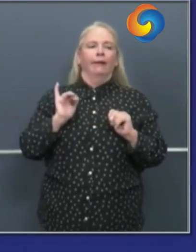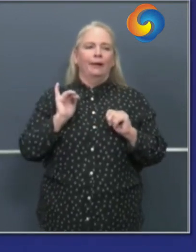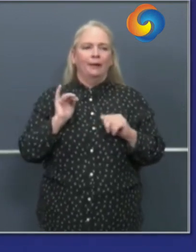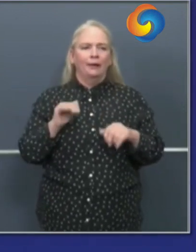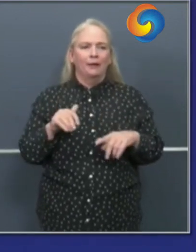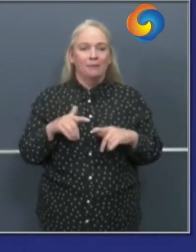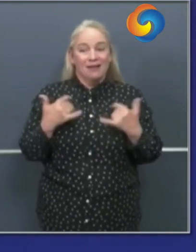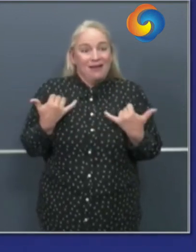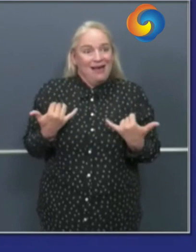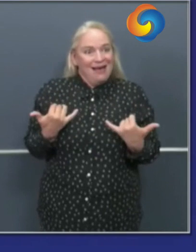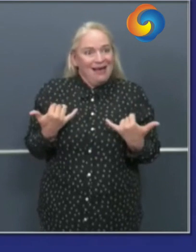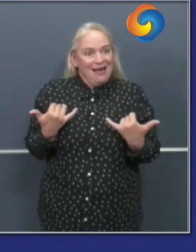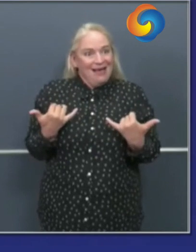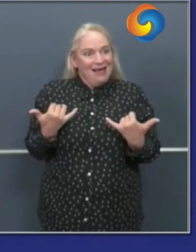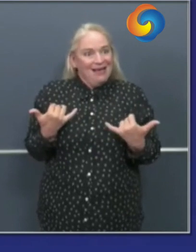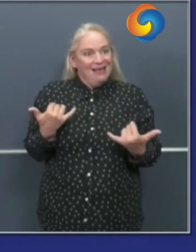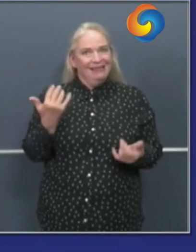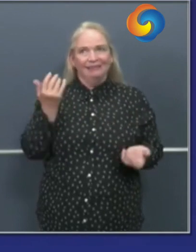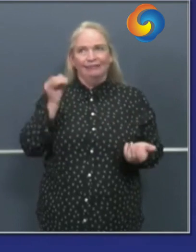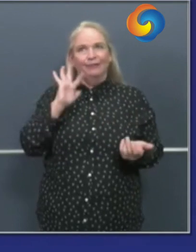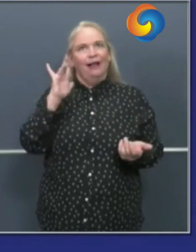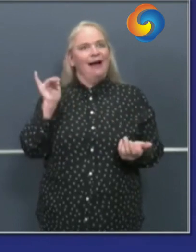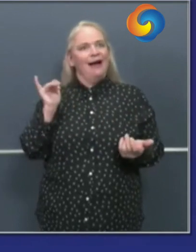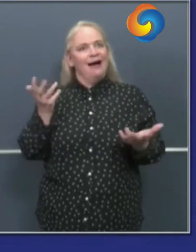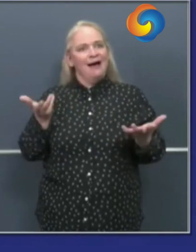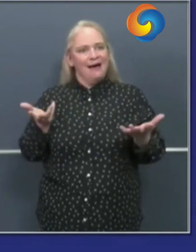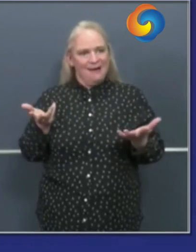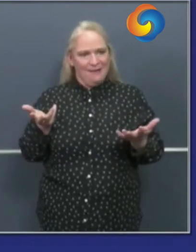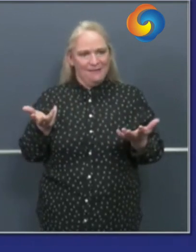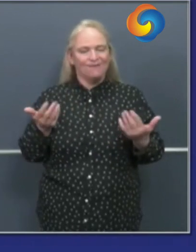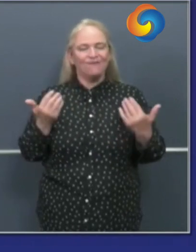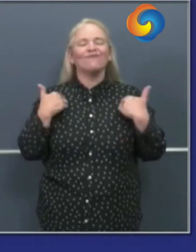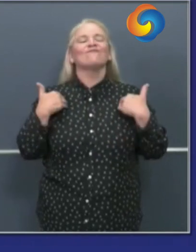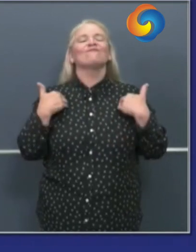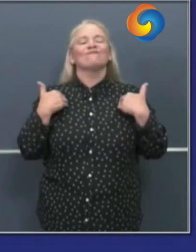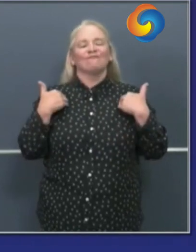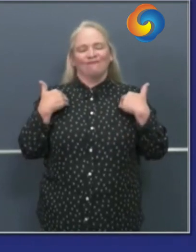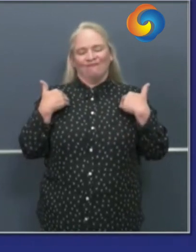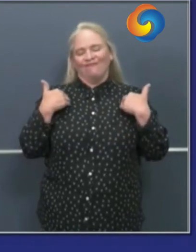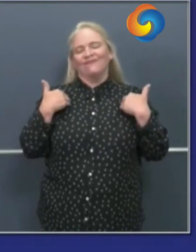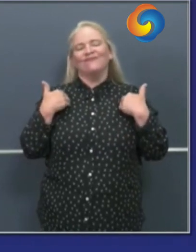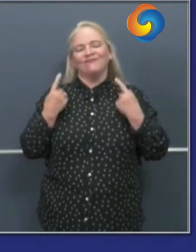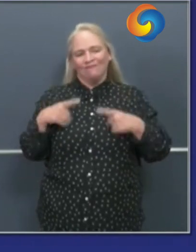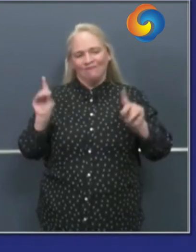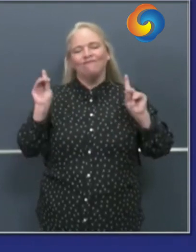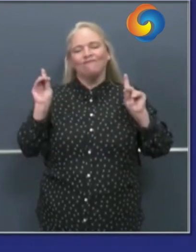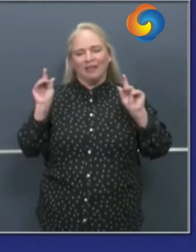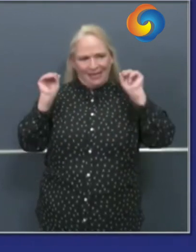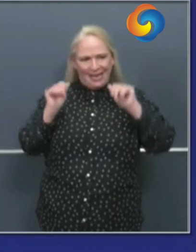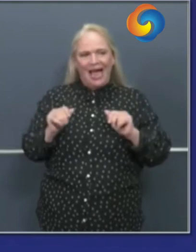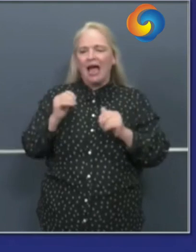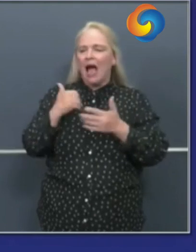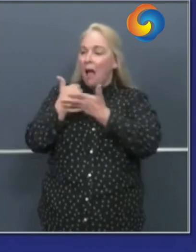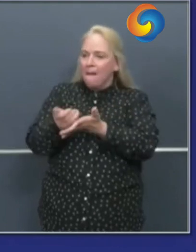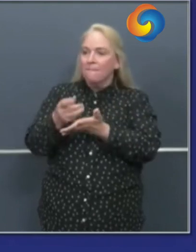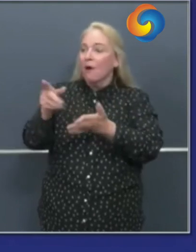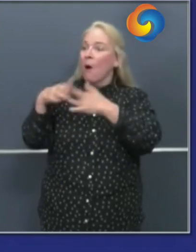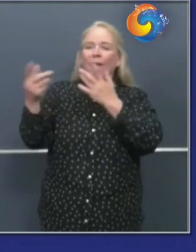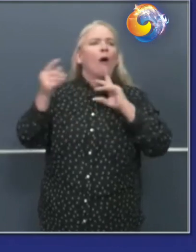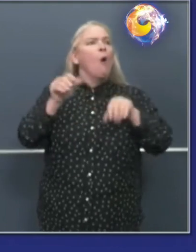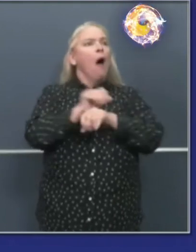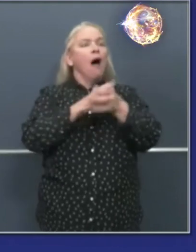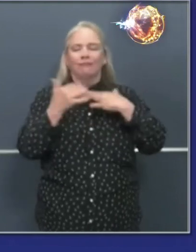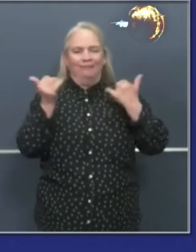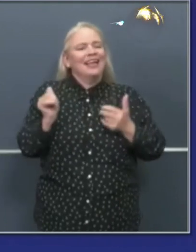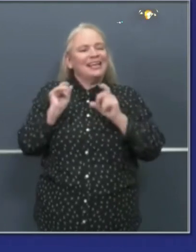july fast forward we now have capacity to treat 50 000 covet 19 patients